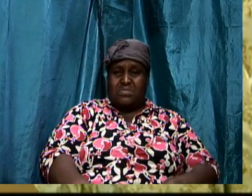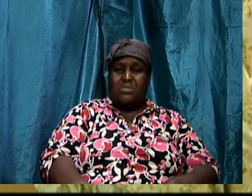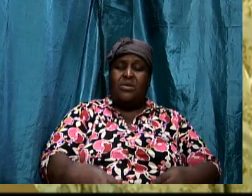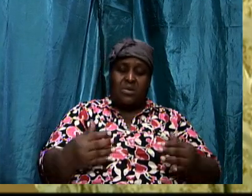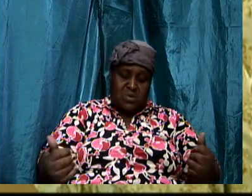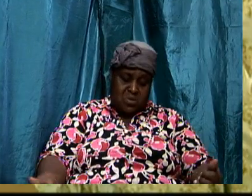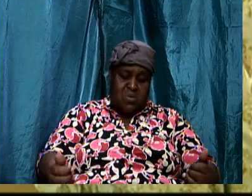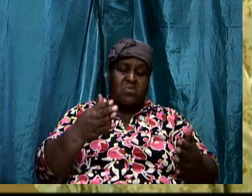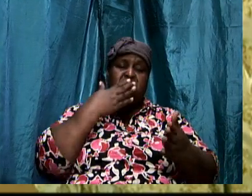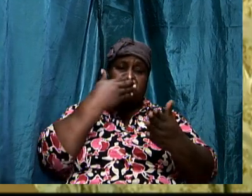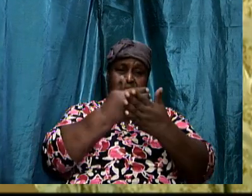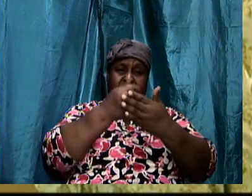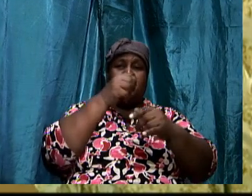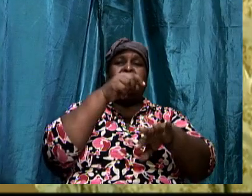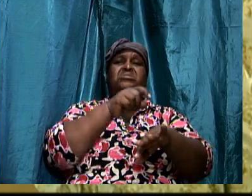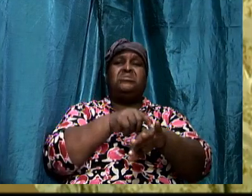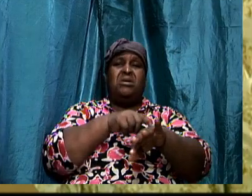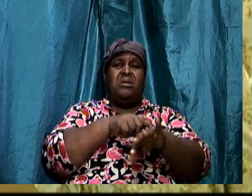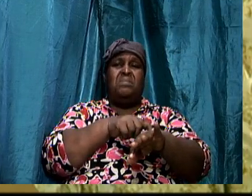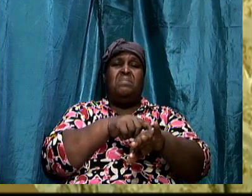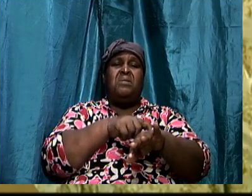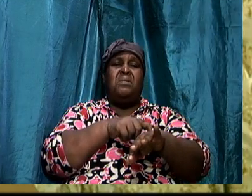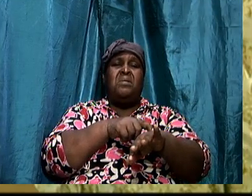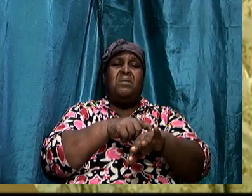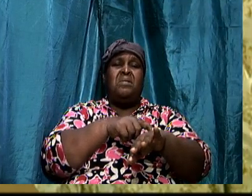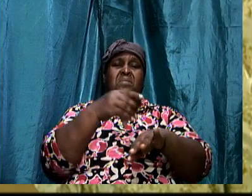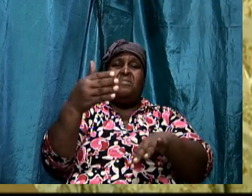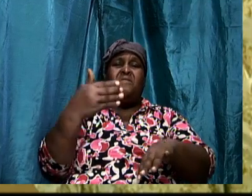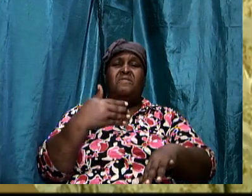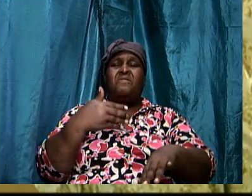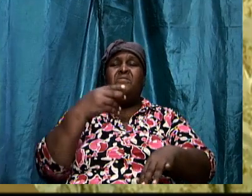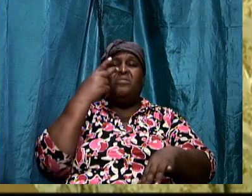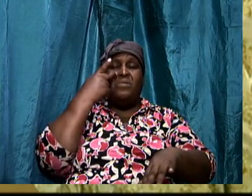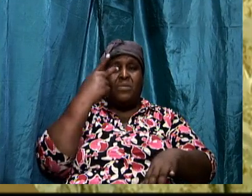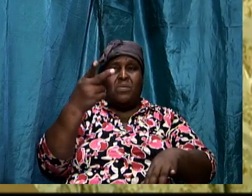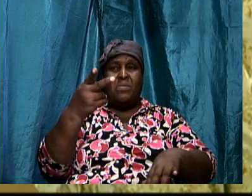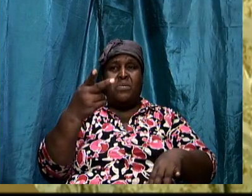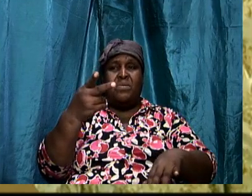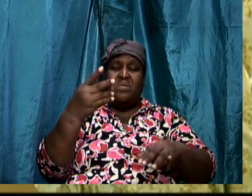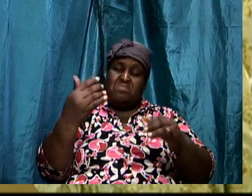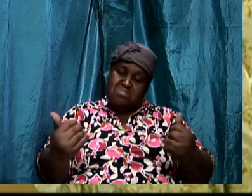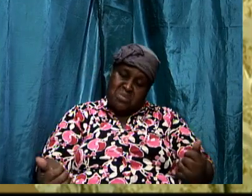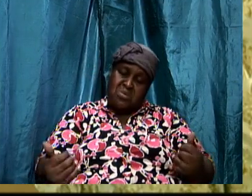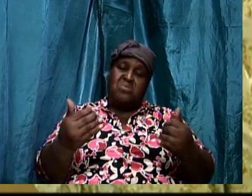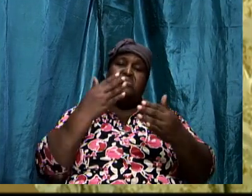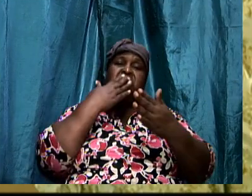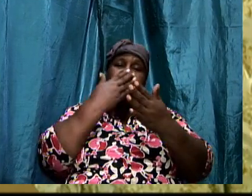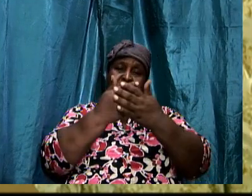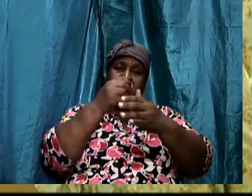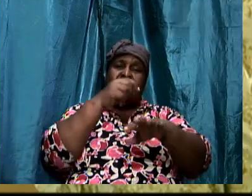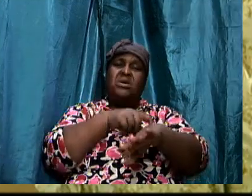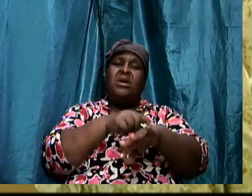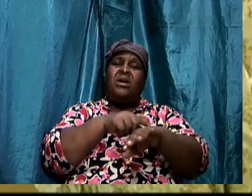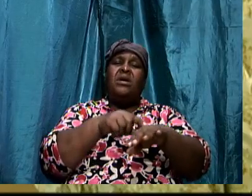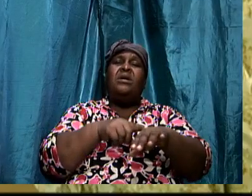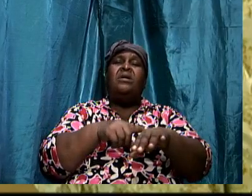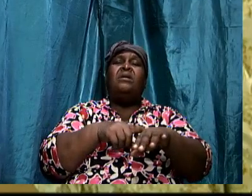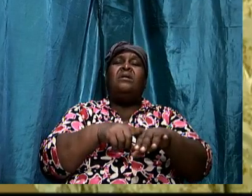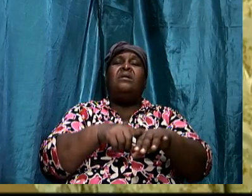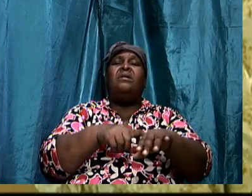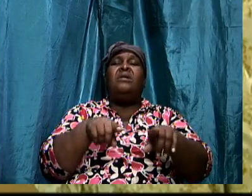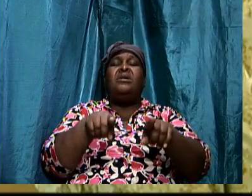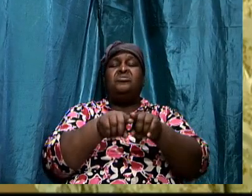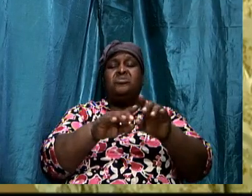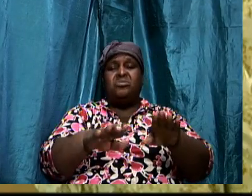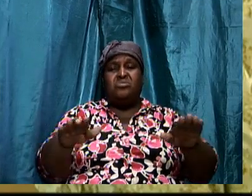time, before we look at this next segment, now is a good time for us as children of God